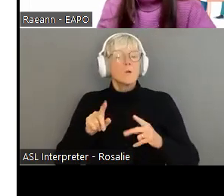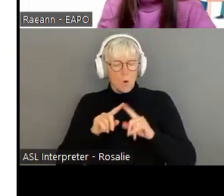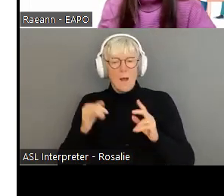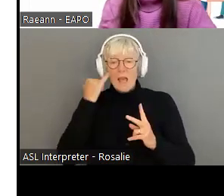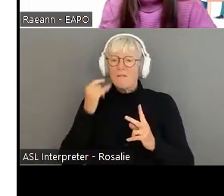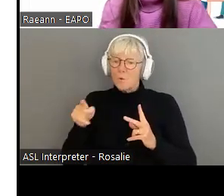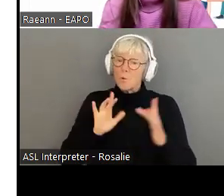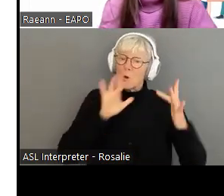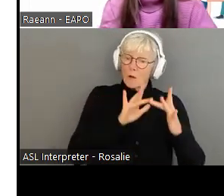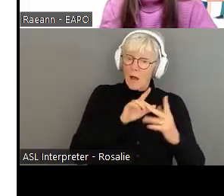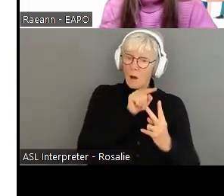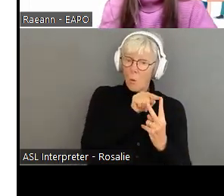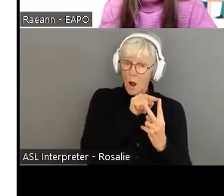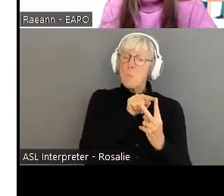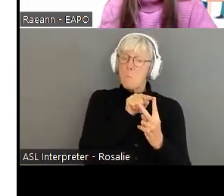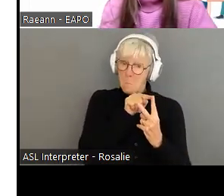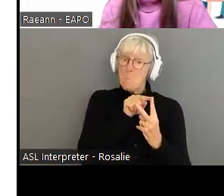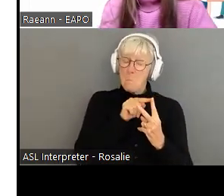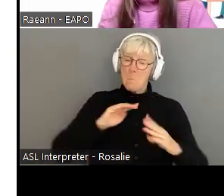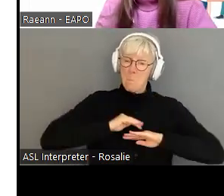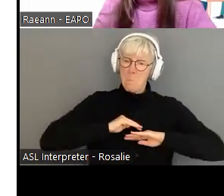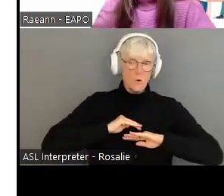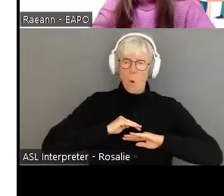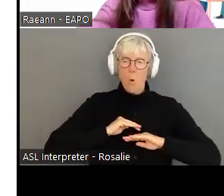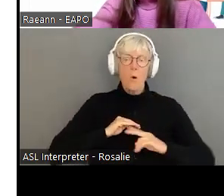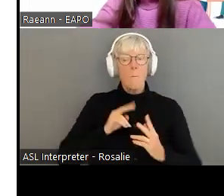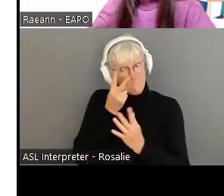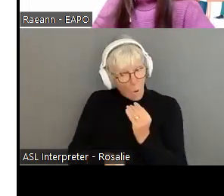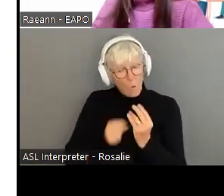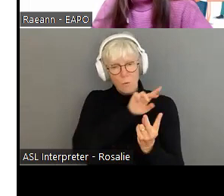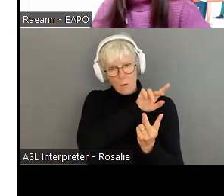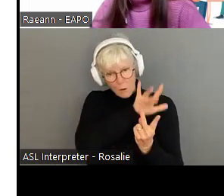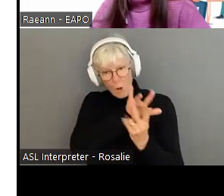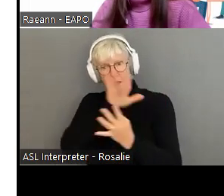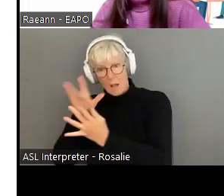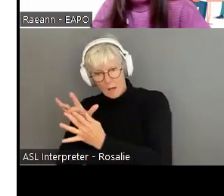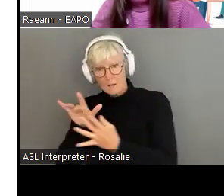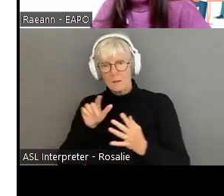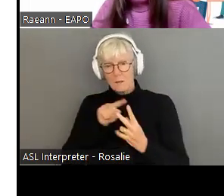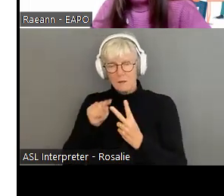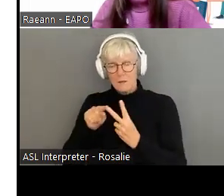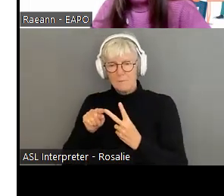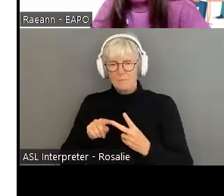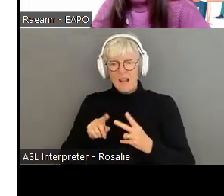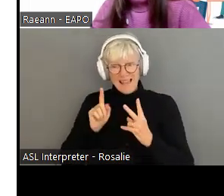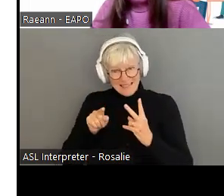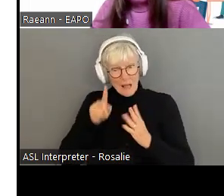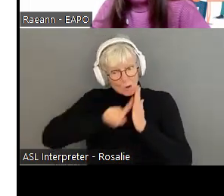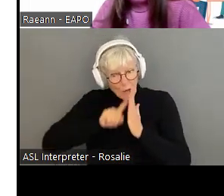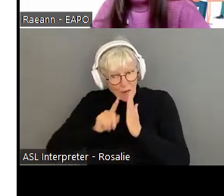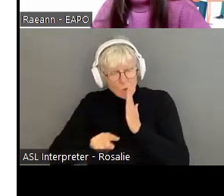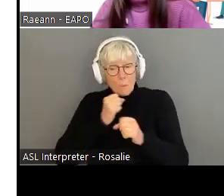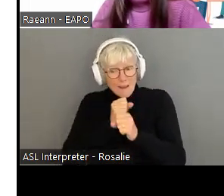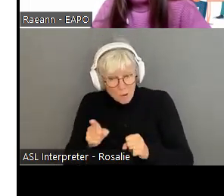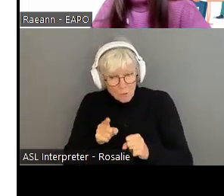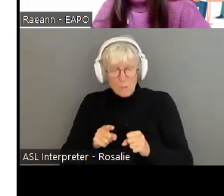they're protected. Very important to contact both. And just so people know that that's free once a year, I believe, right? It is.